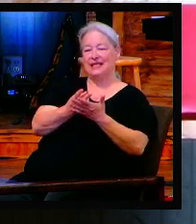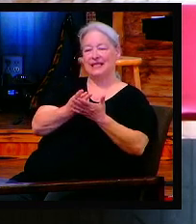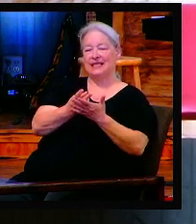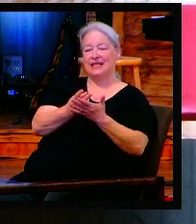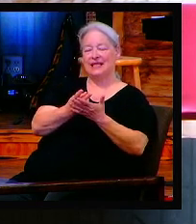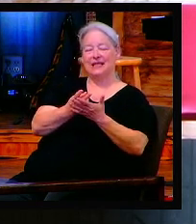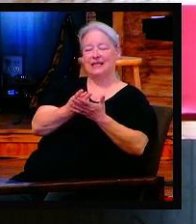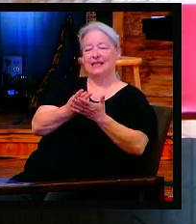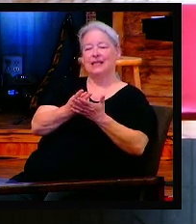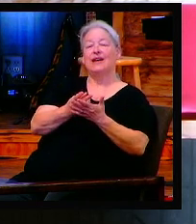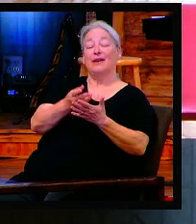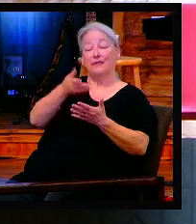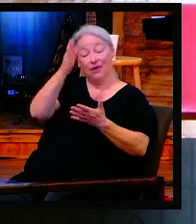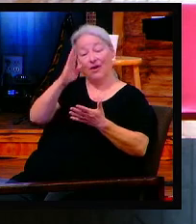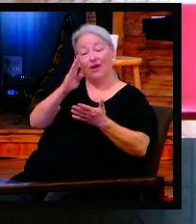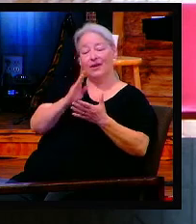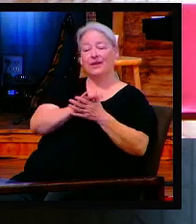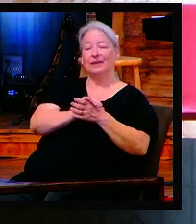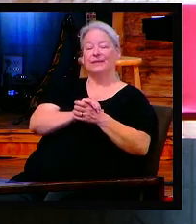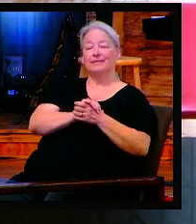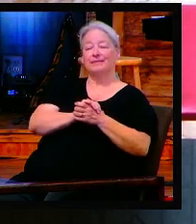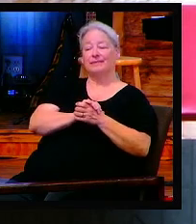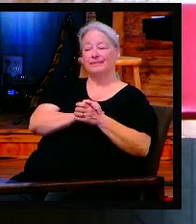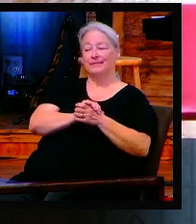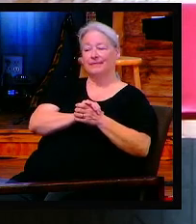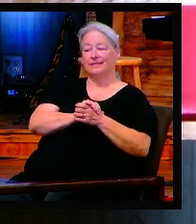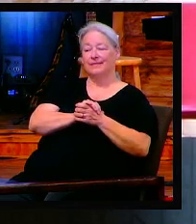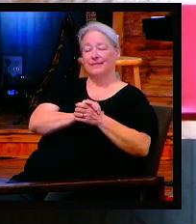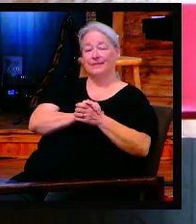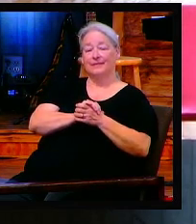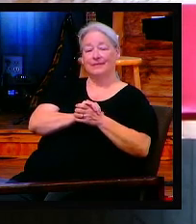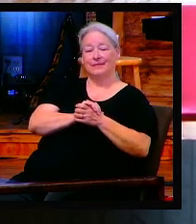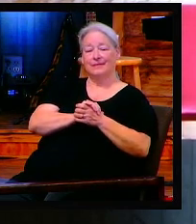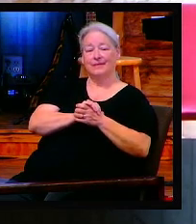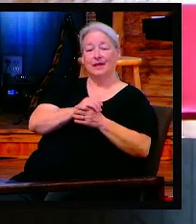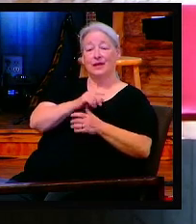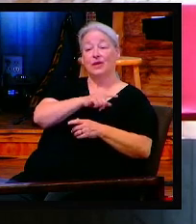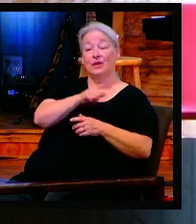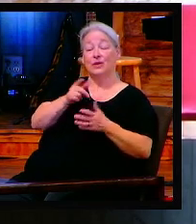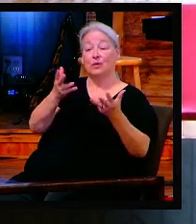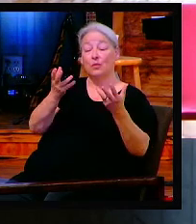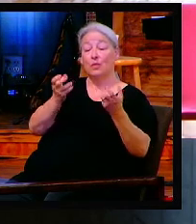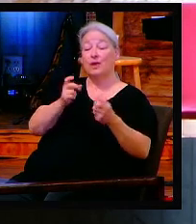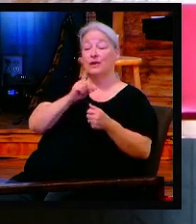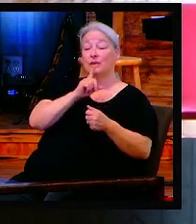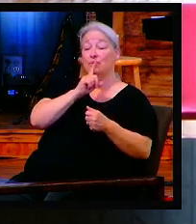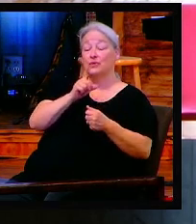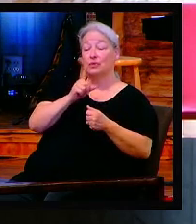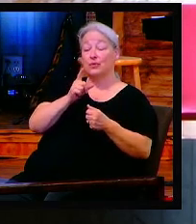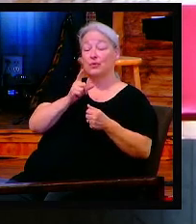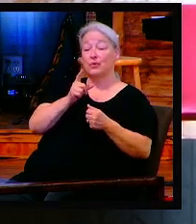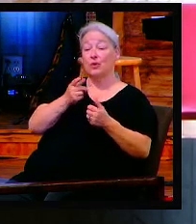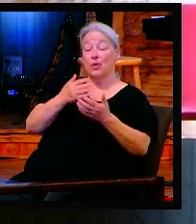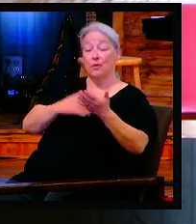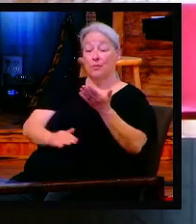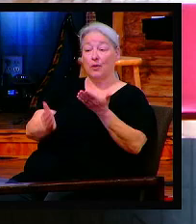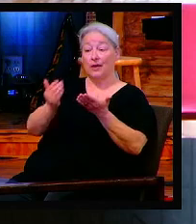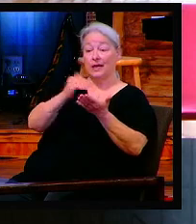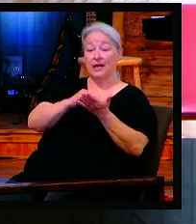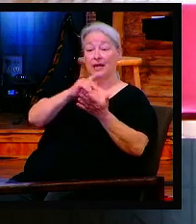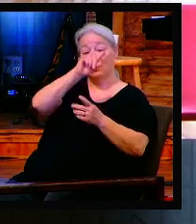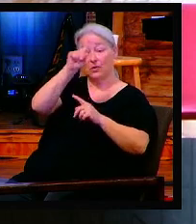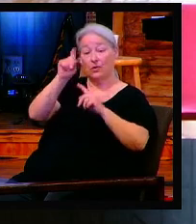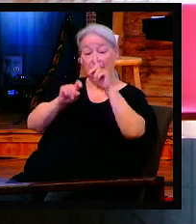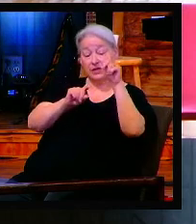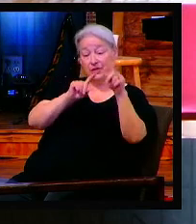John that a true, you want a true born again question? Because Matthew chapter 7, verses 21 through